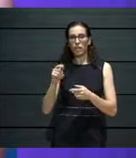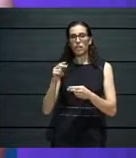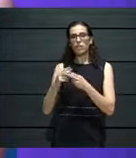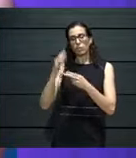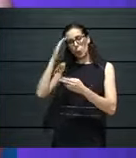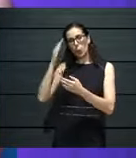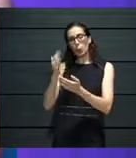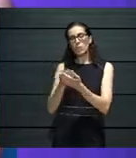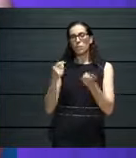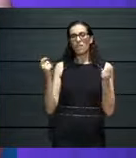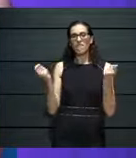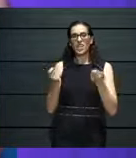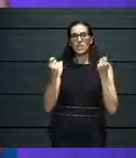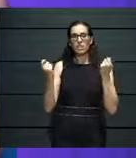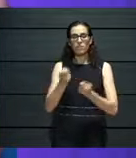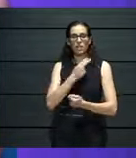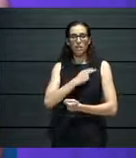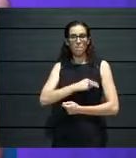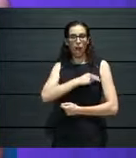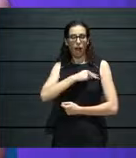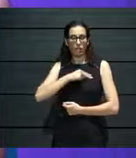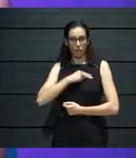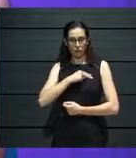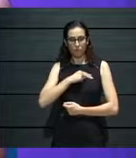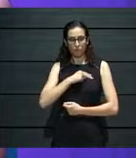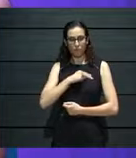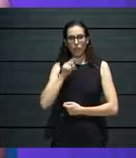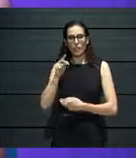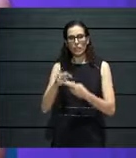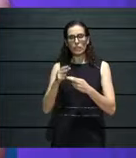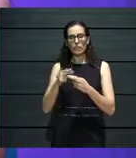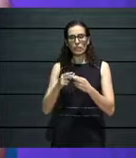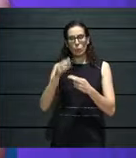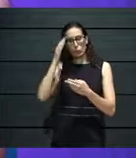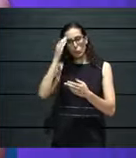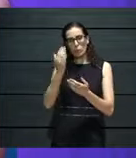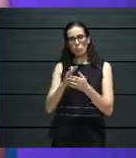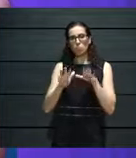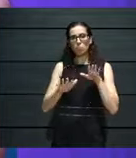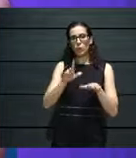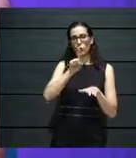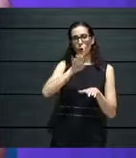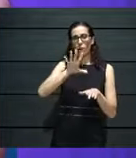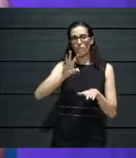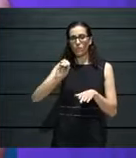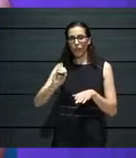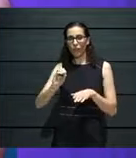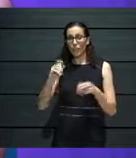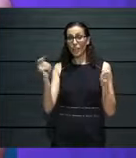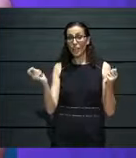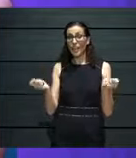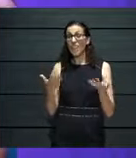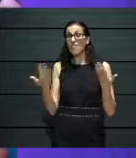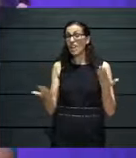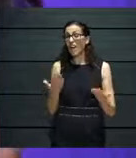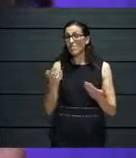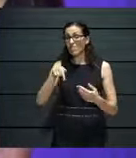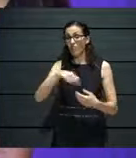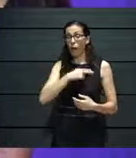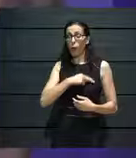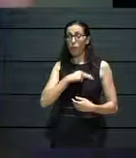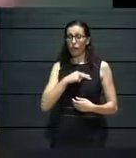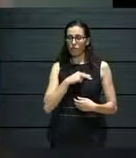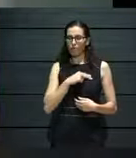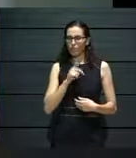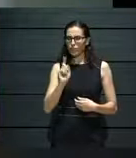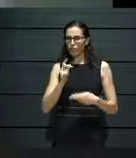with more than 150 cultural events every year. What happened this year, Annabelle? Hi, Elaine.